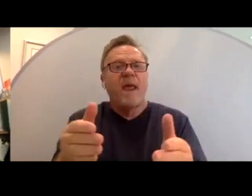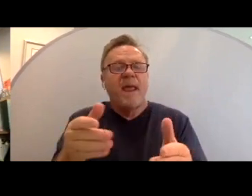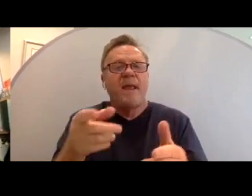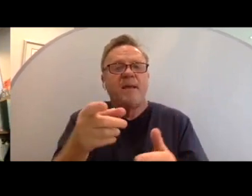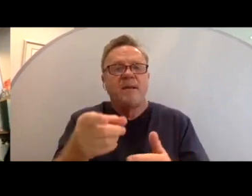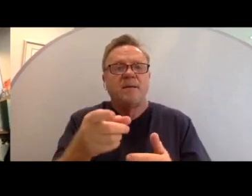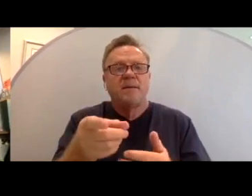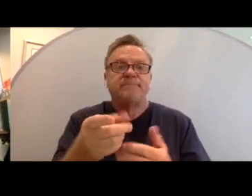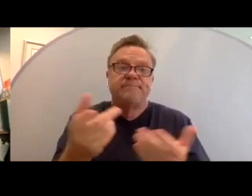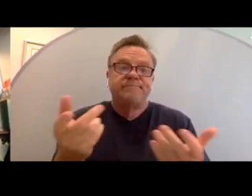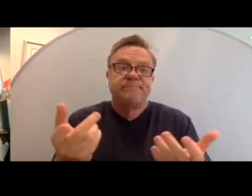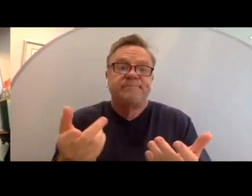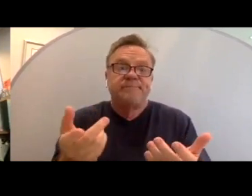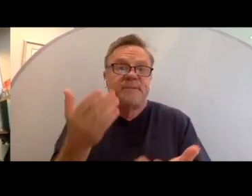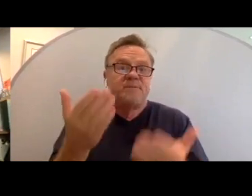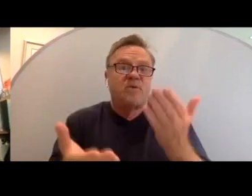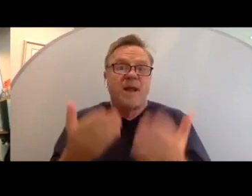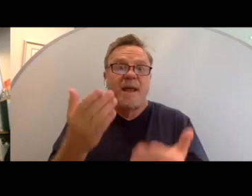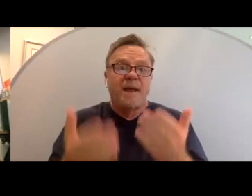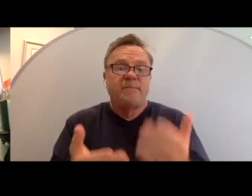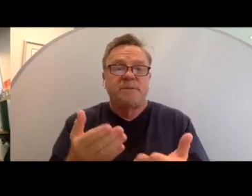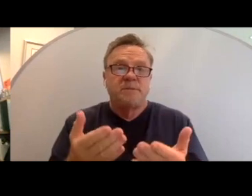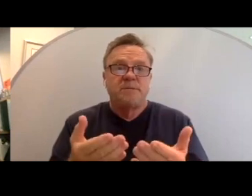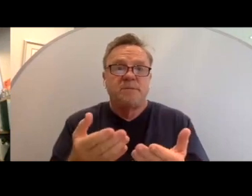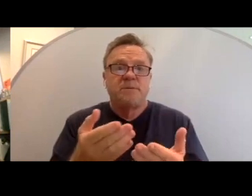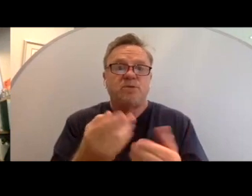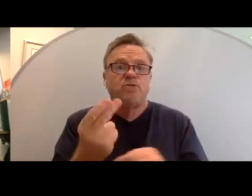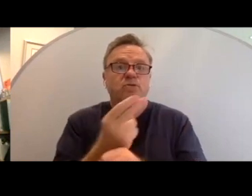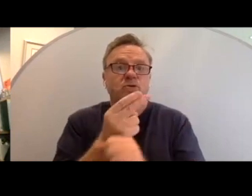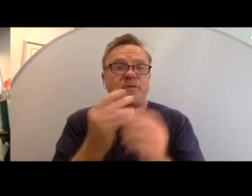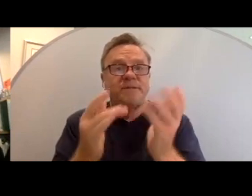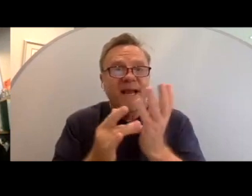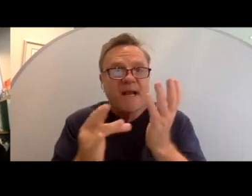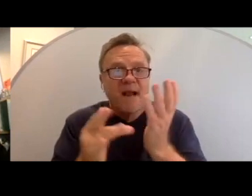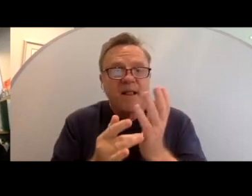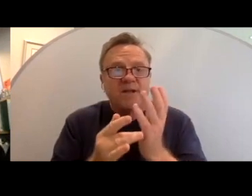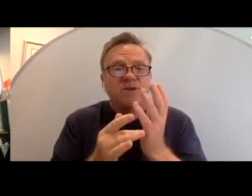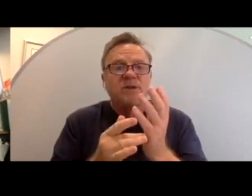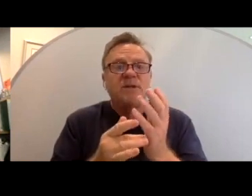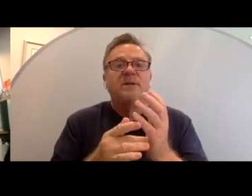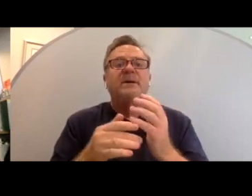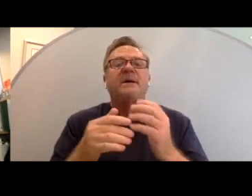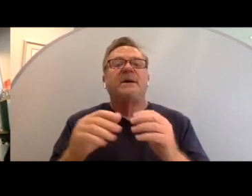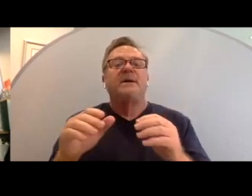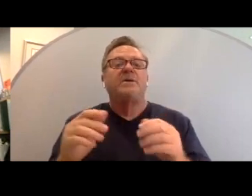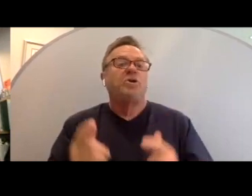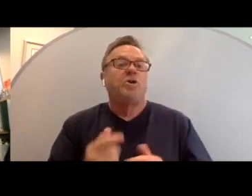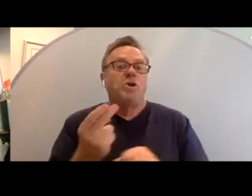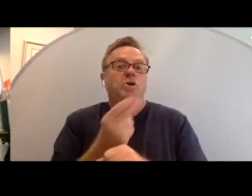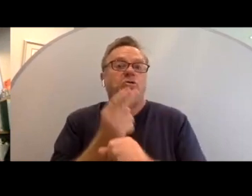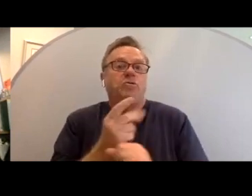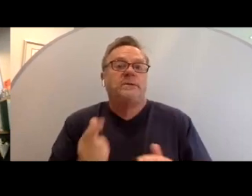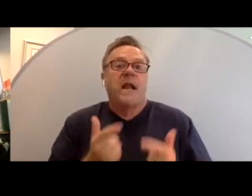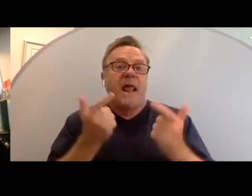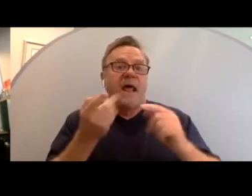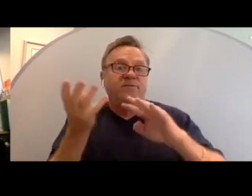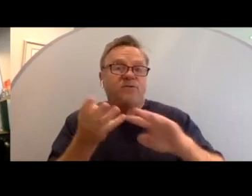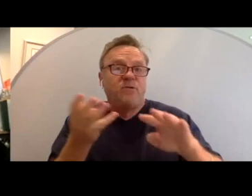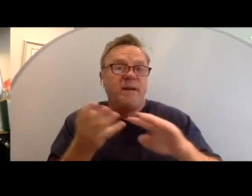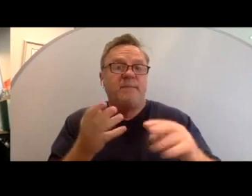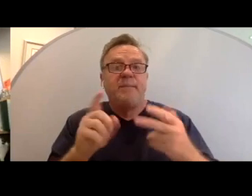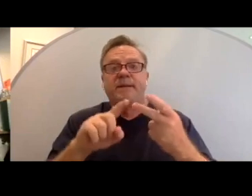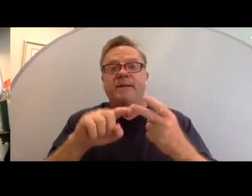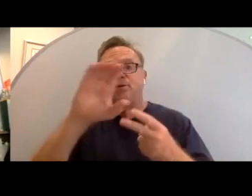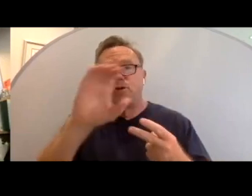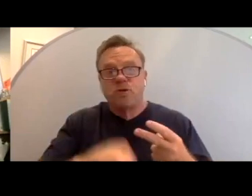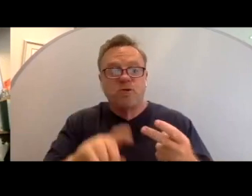to approach technology and to do things like live streaming, or Zoom, or YouTube, or